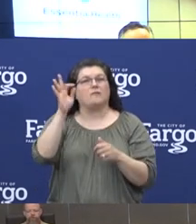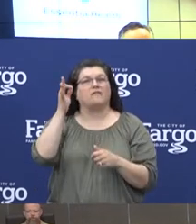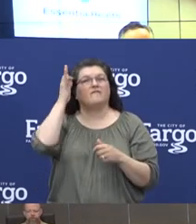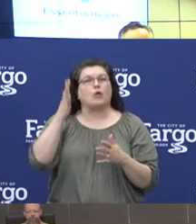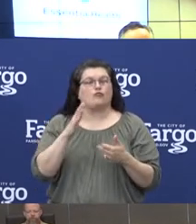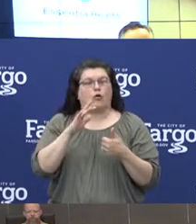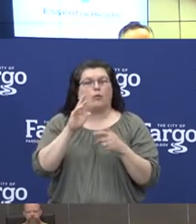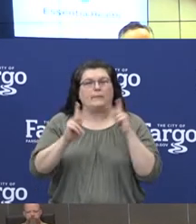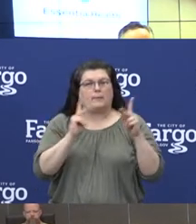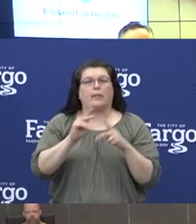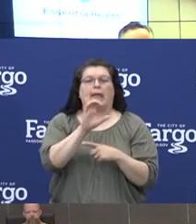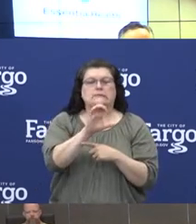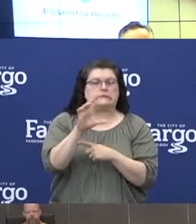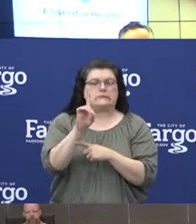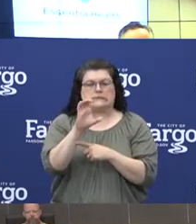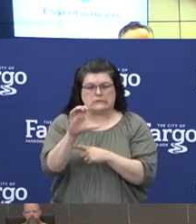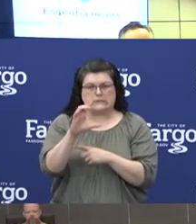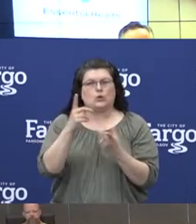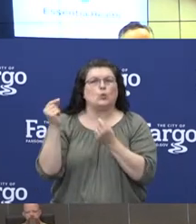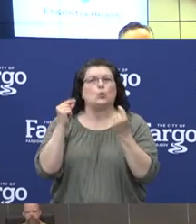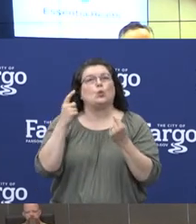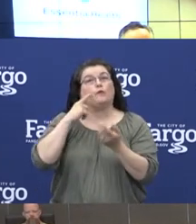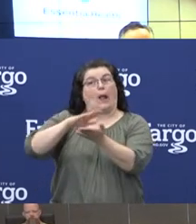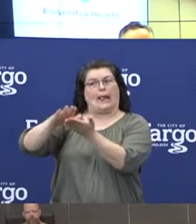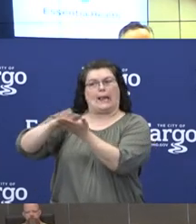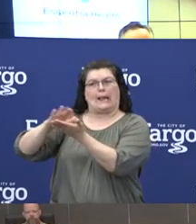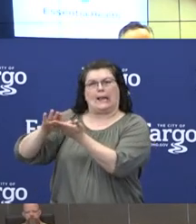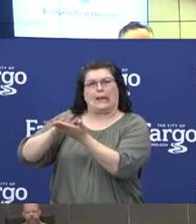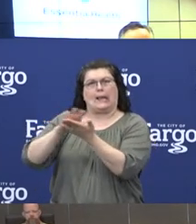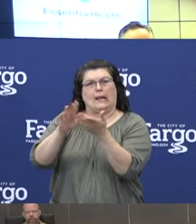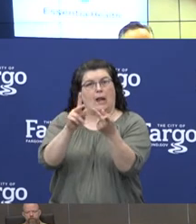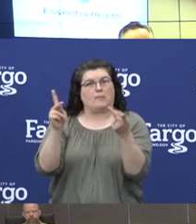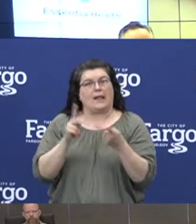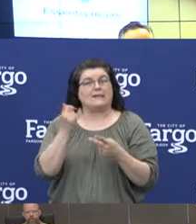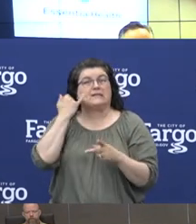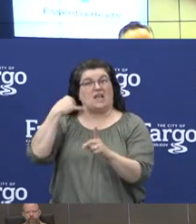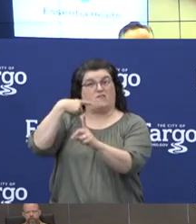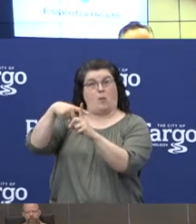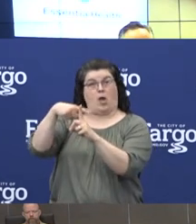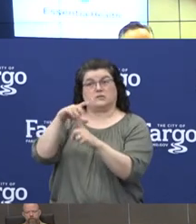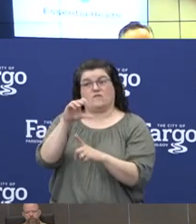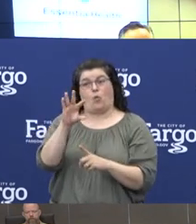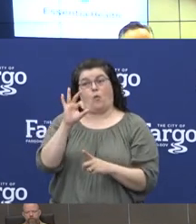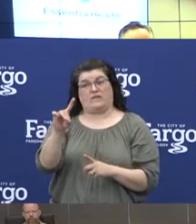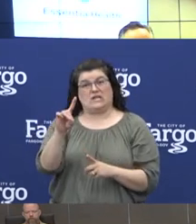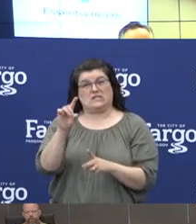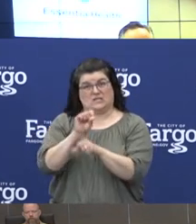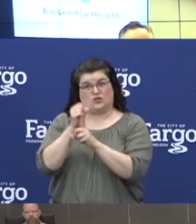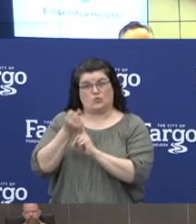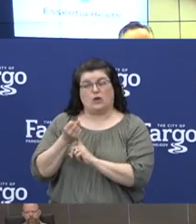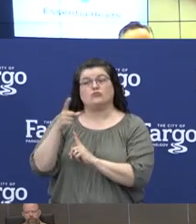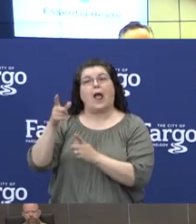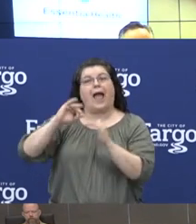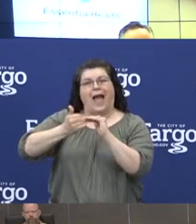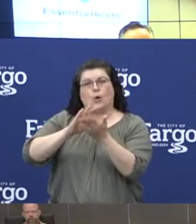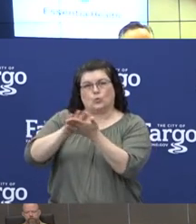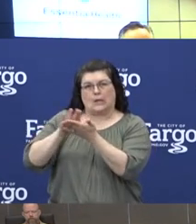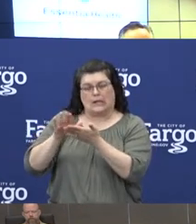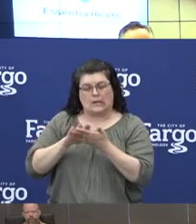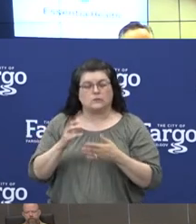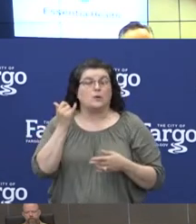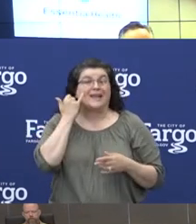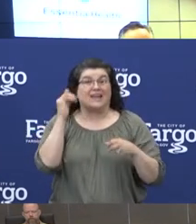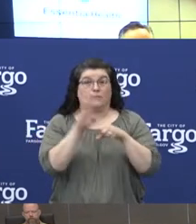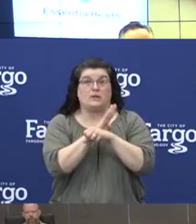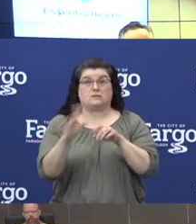CDC, on how to appropriately clean up a workspace if there's a COVID positive situation there. If the business reaches out to